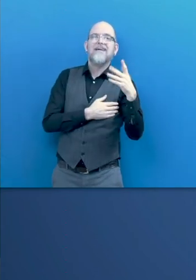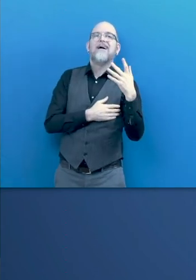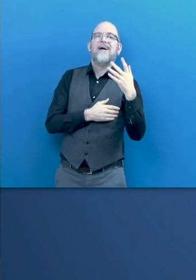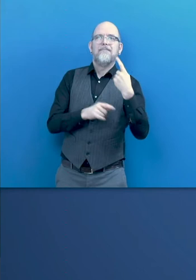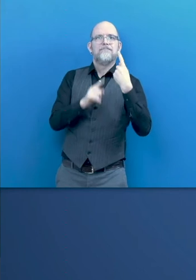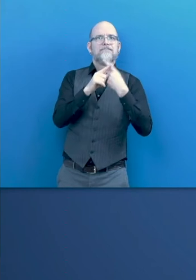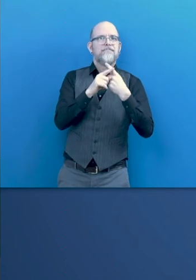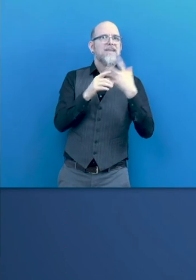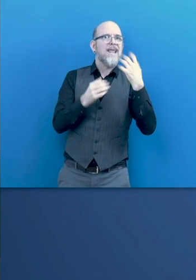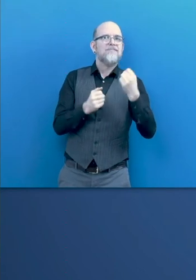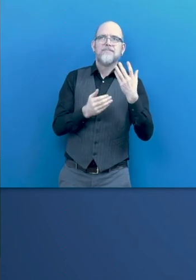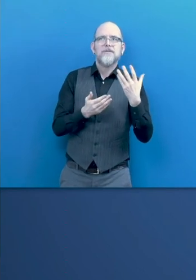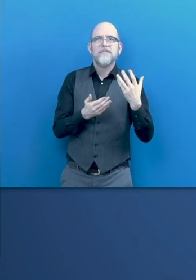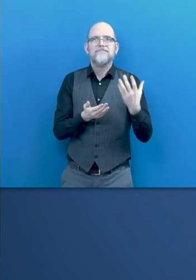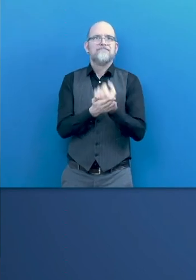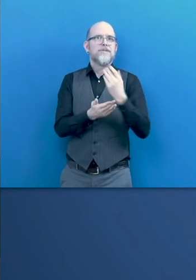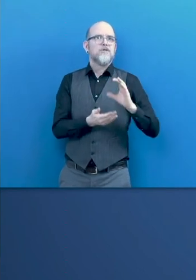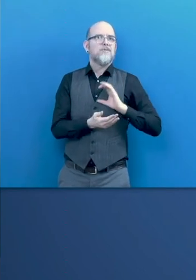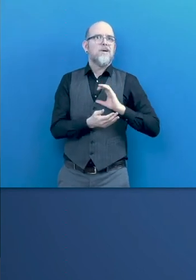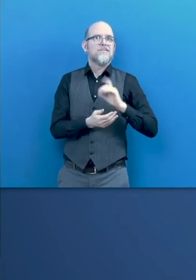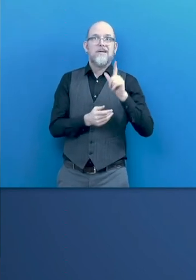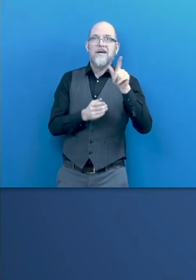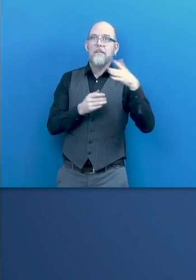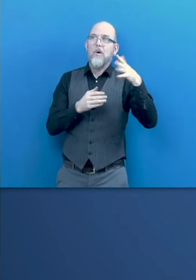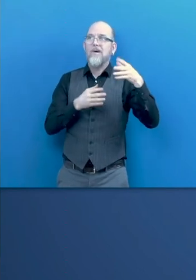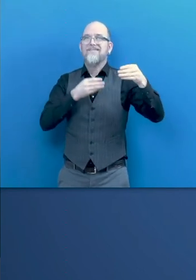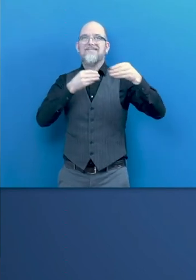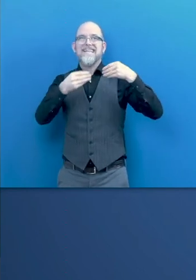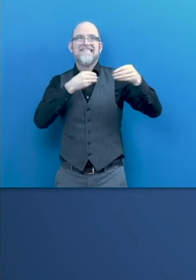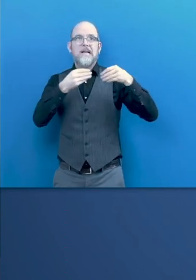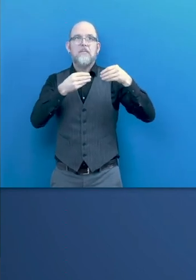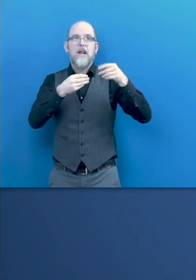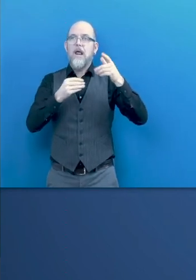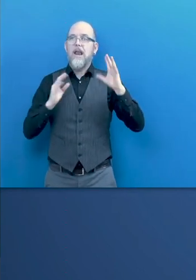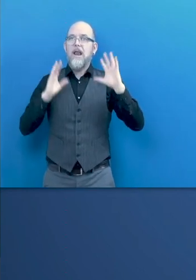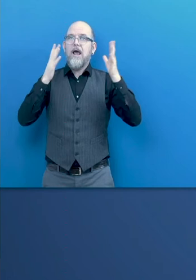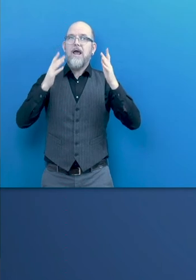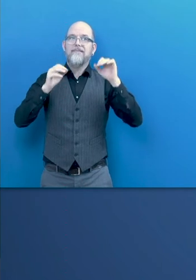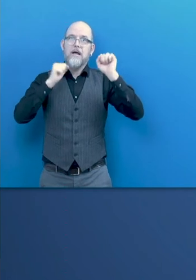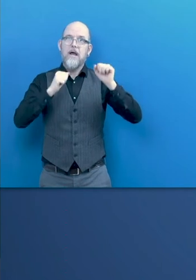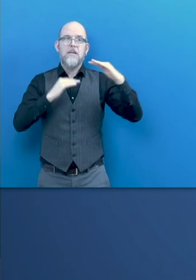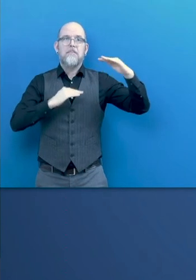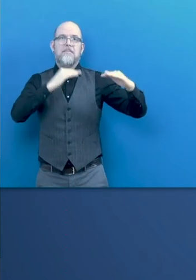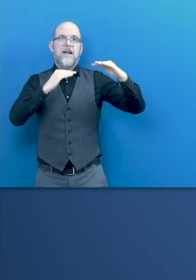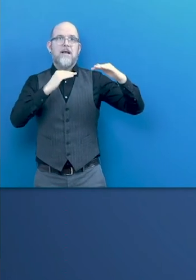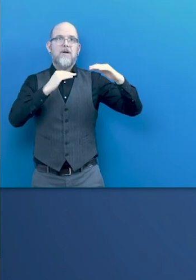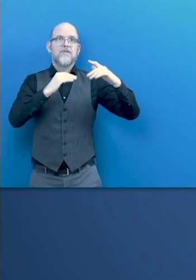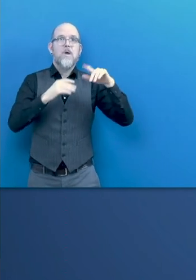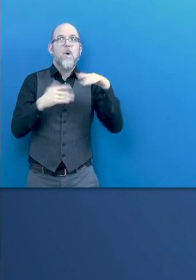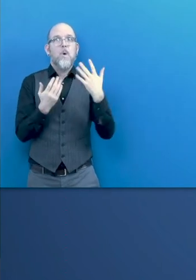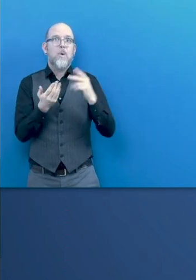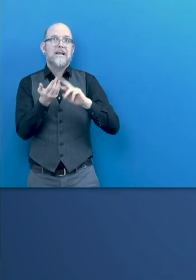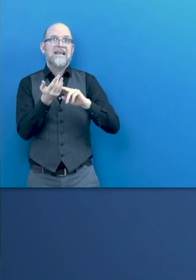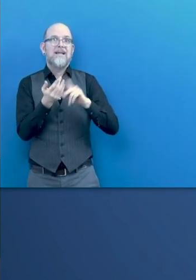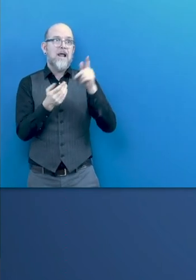jobs to flexibility that can improve work-life balance, or the new digital tools that can support people with